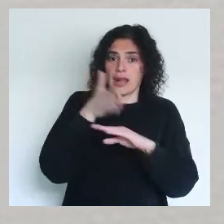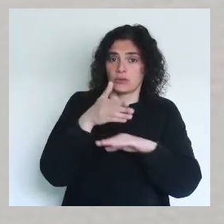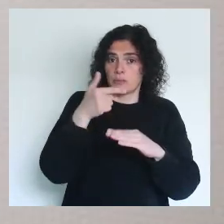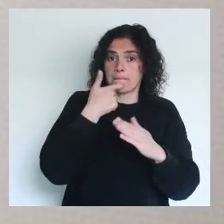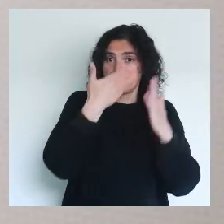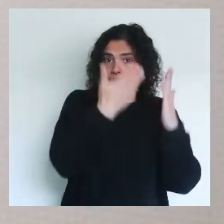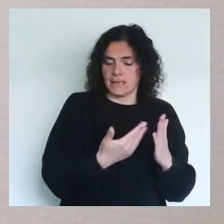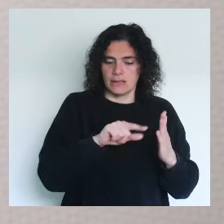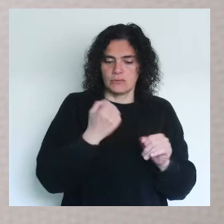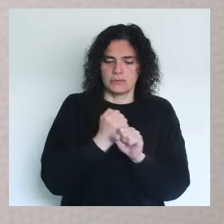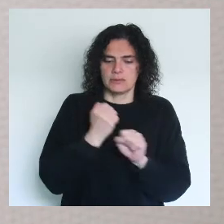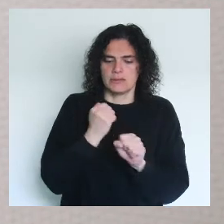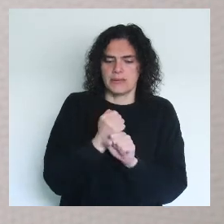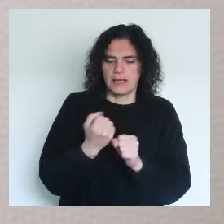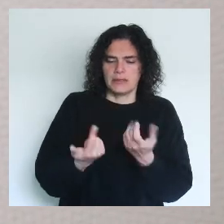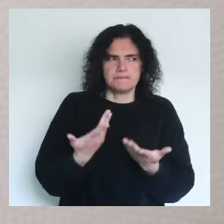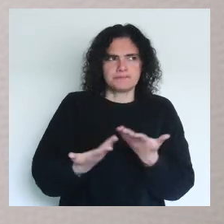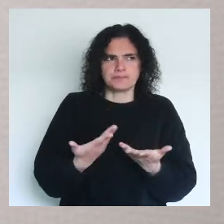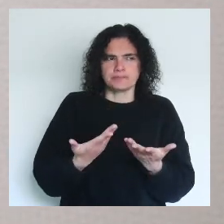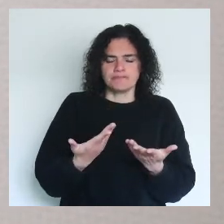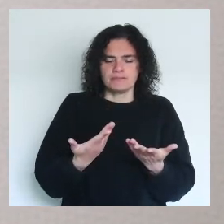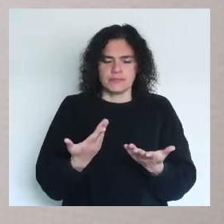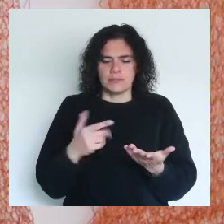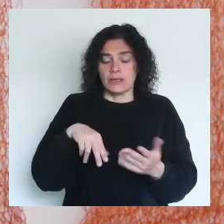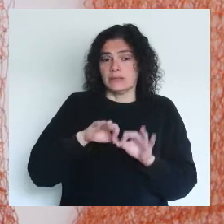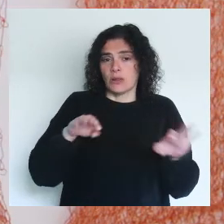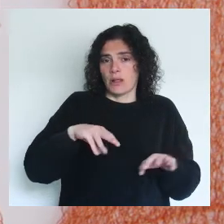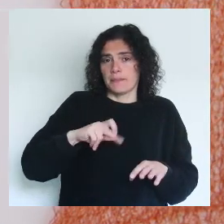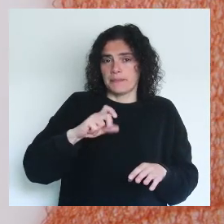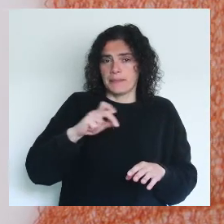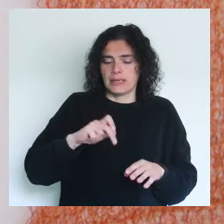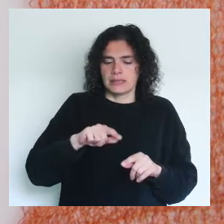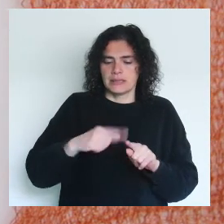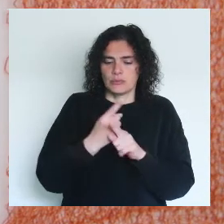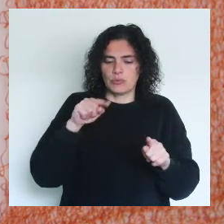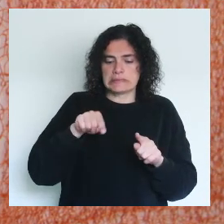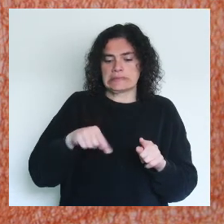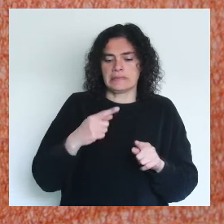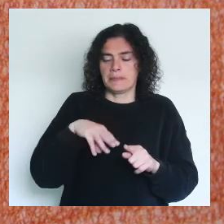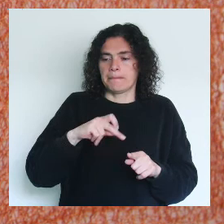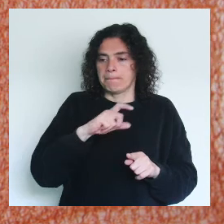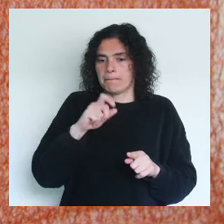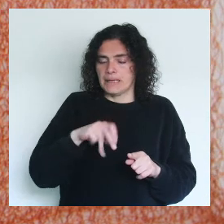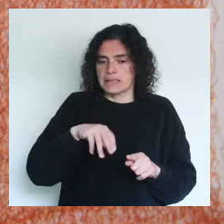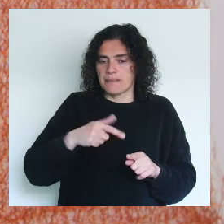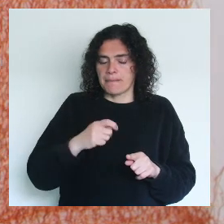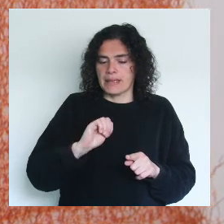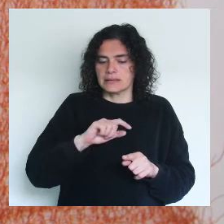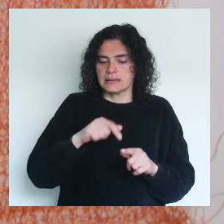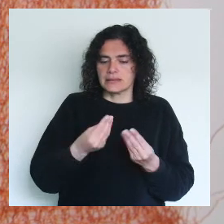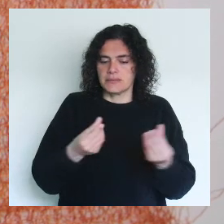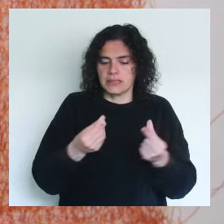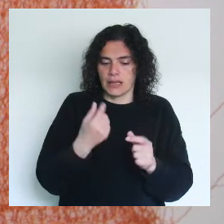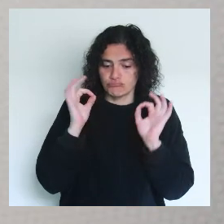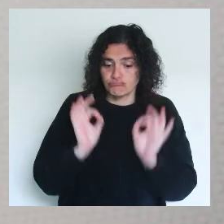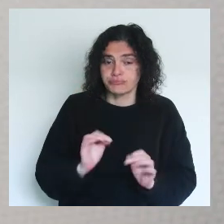on the wall. Work that is not vulnerable, like Marisa Merz's work is, because of Marisa Merz's